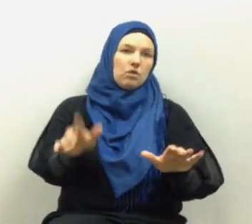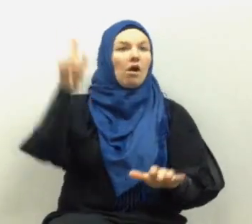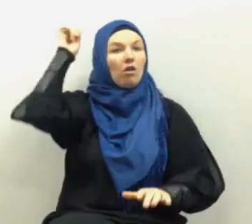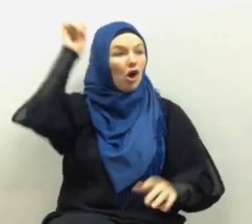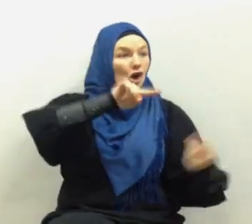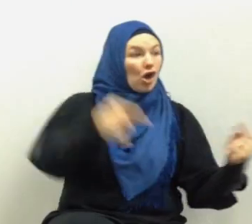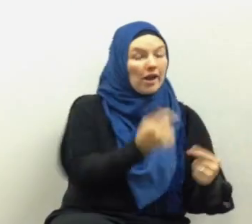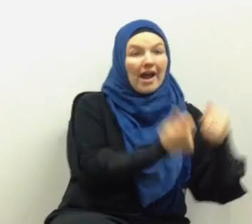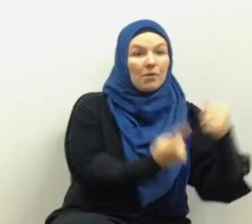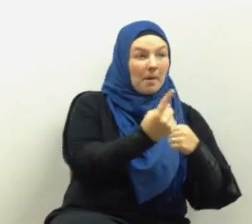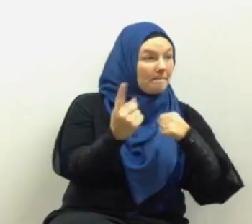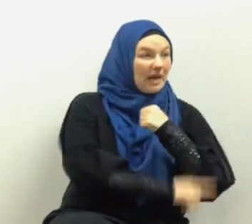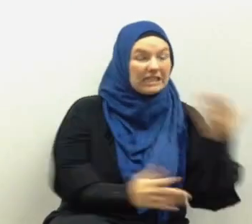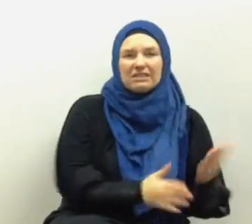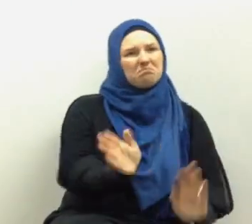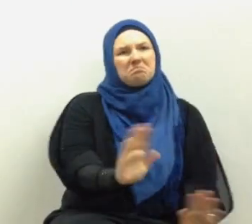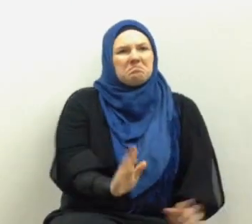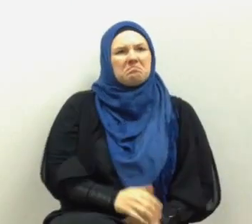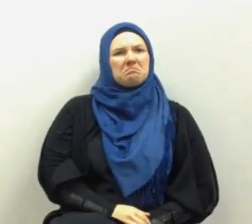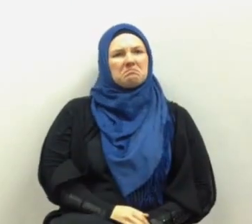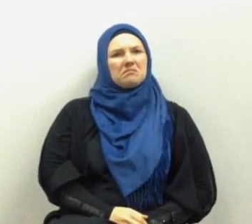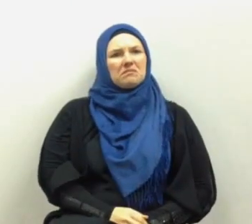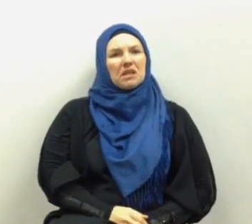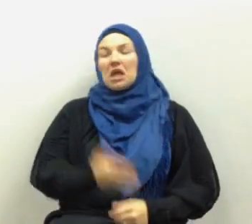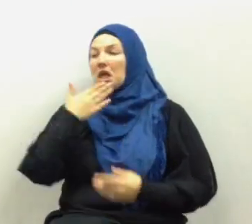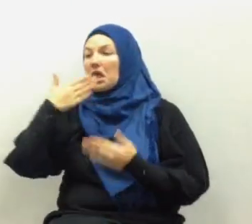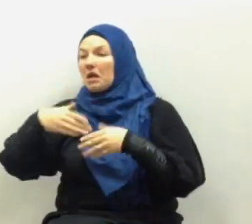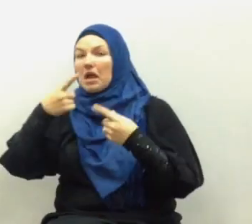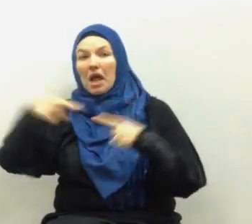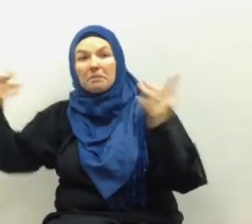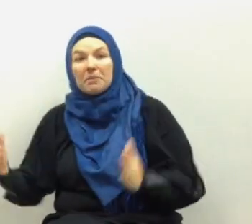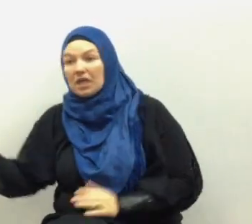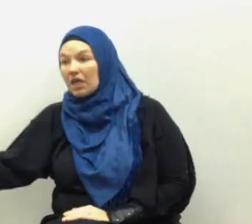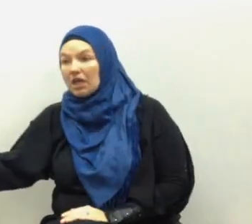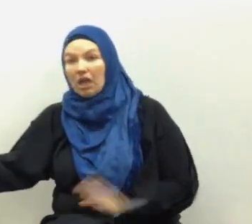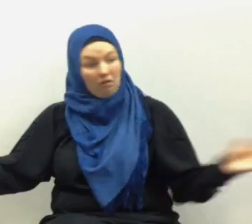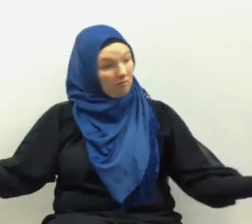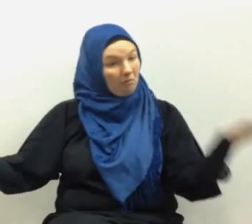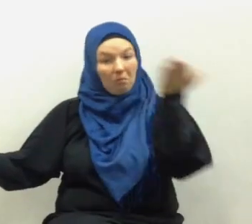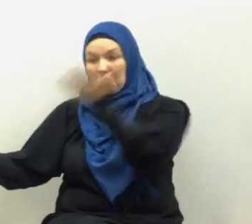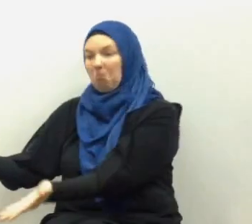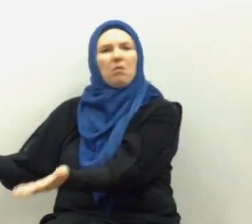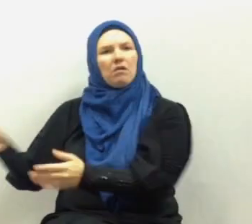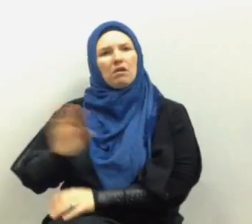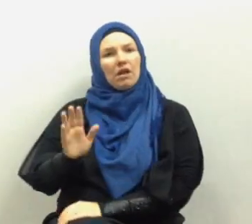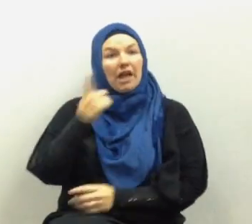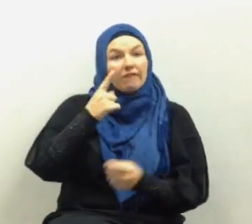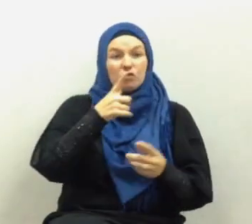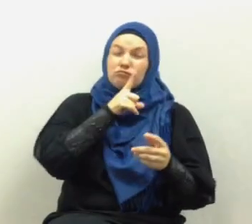he doesn't wrong anyone he would not deliver you to your enemies when you are